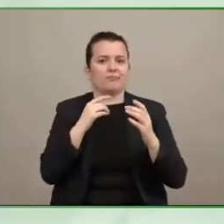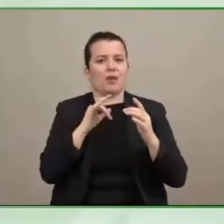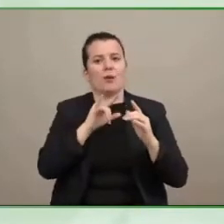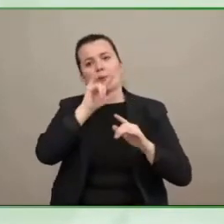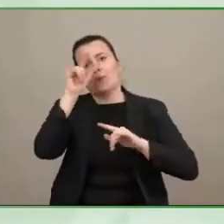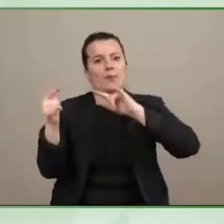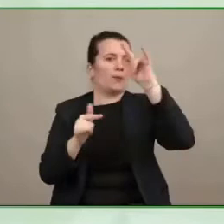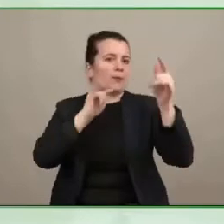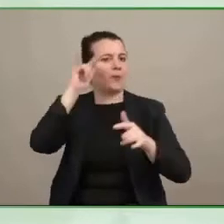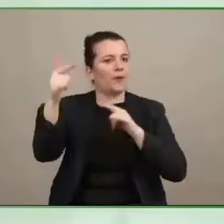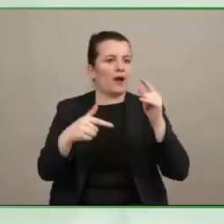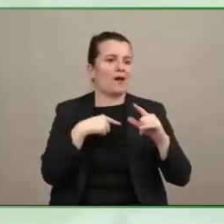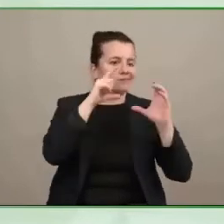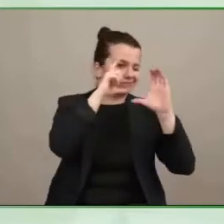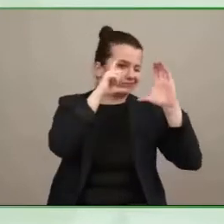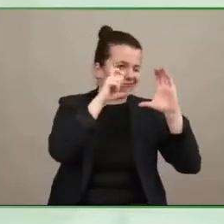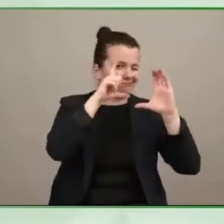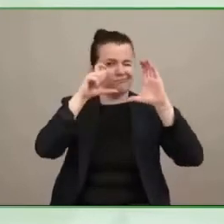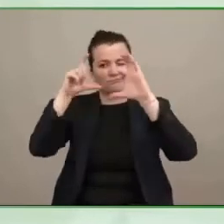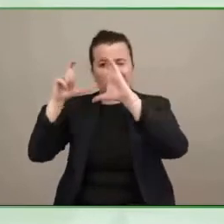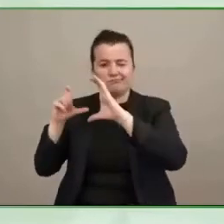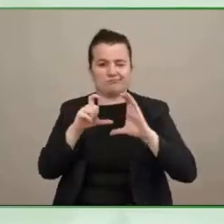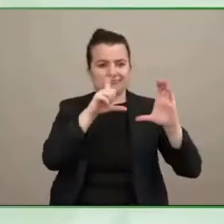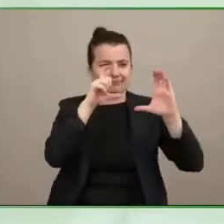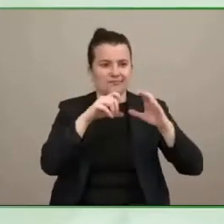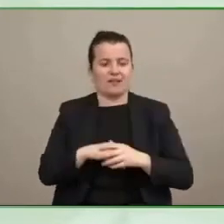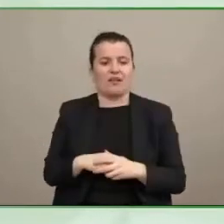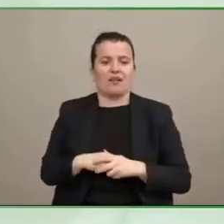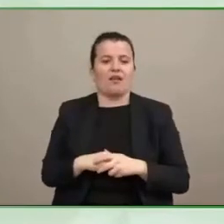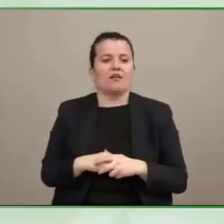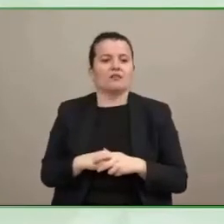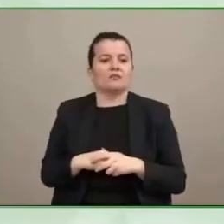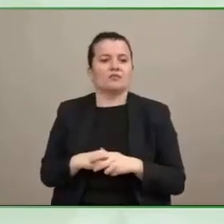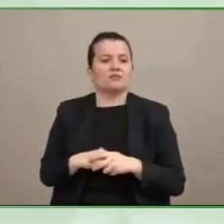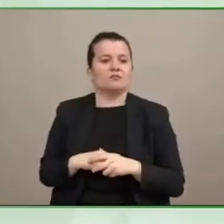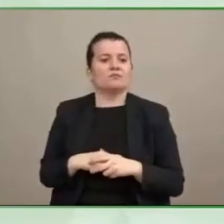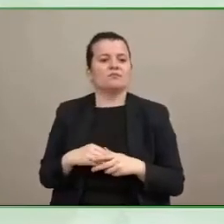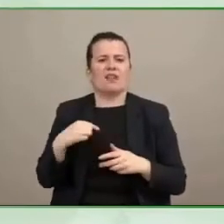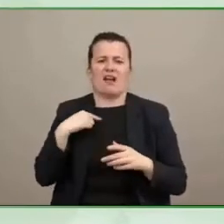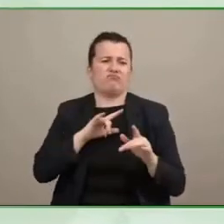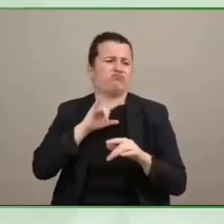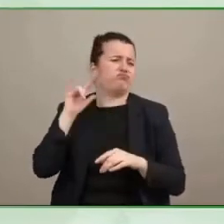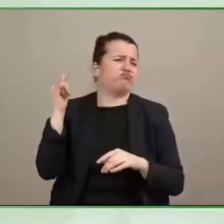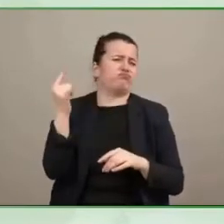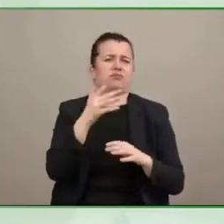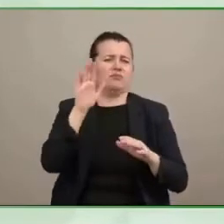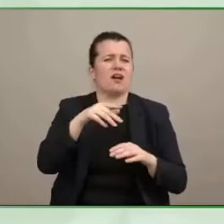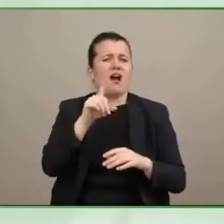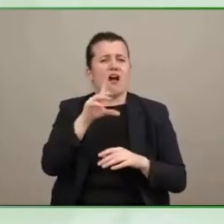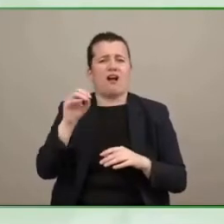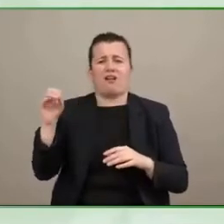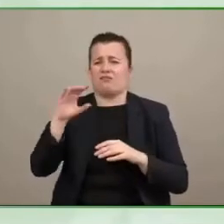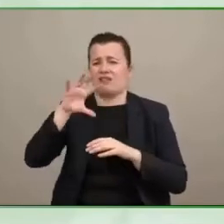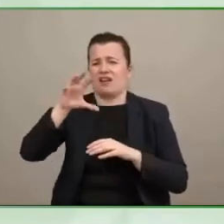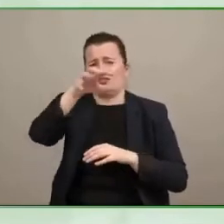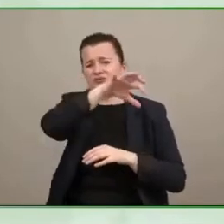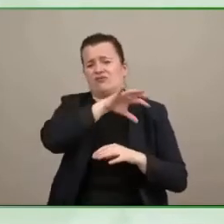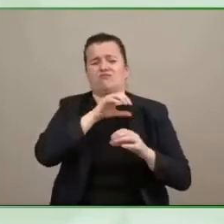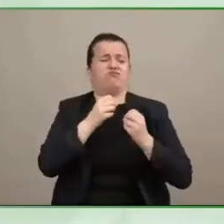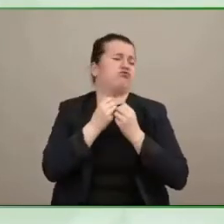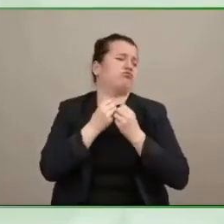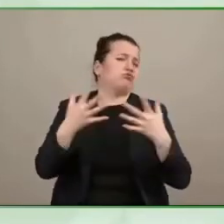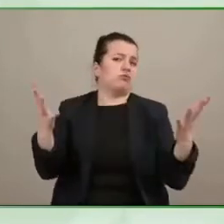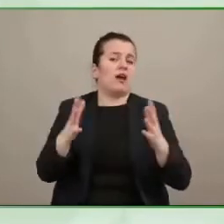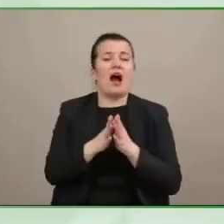countries territories and unrecognized nations i count and hope for people to send me slides showing the access